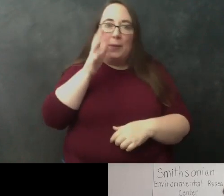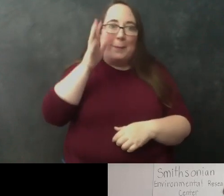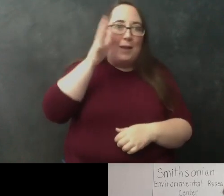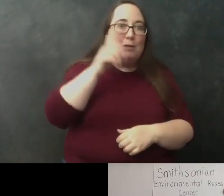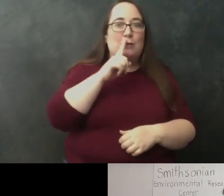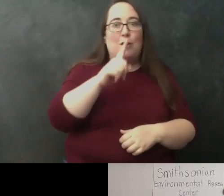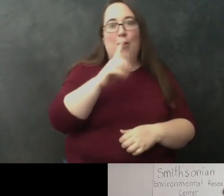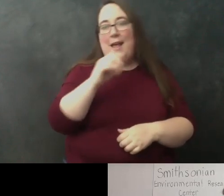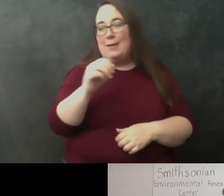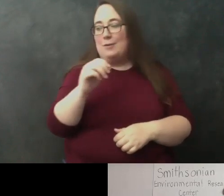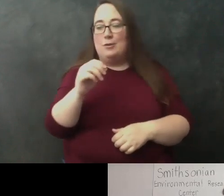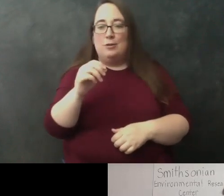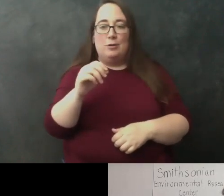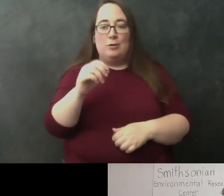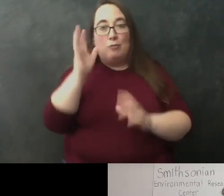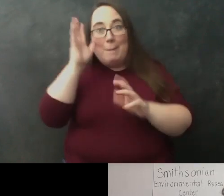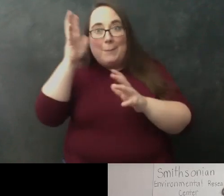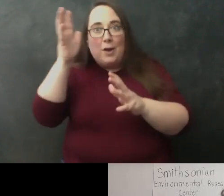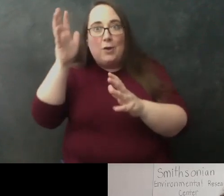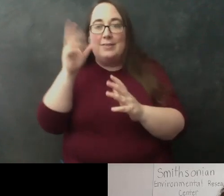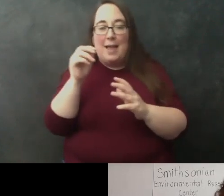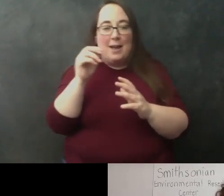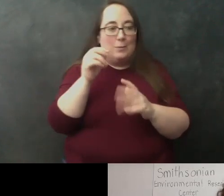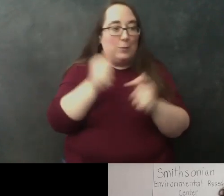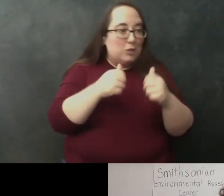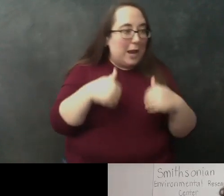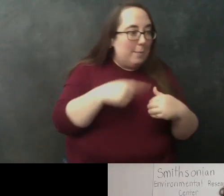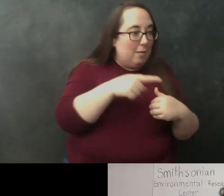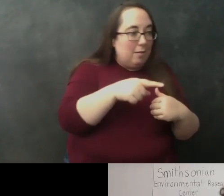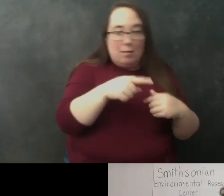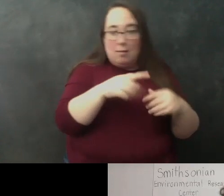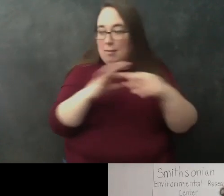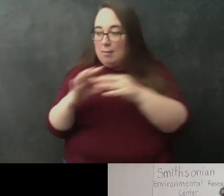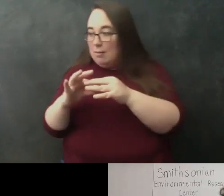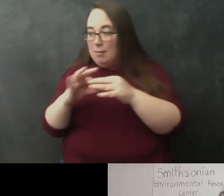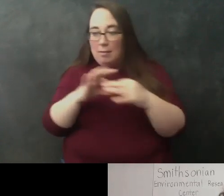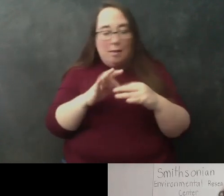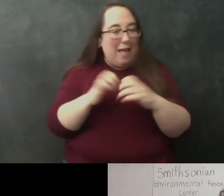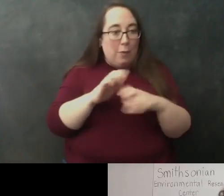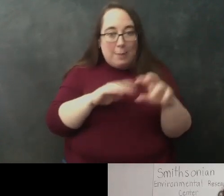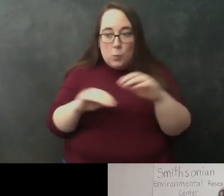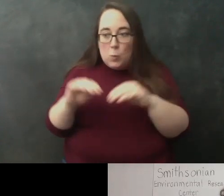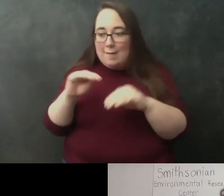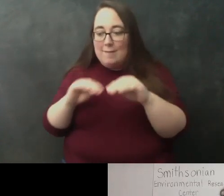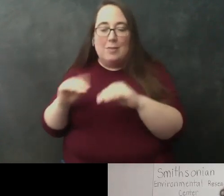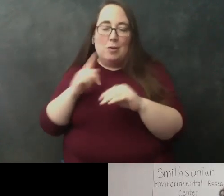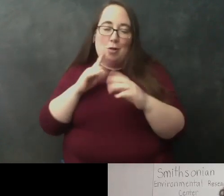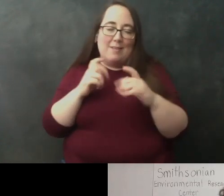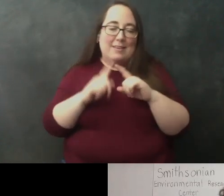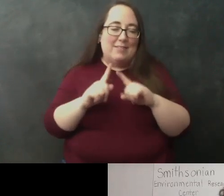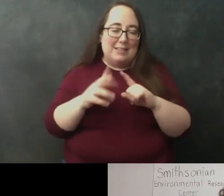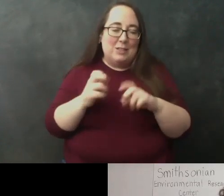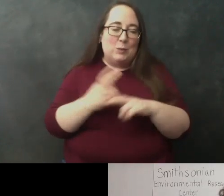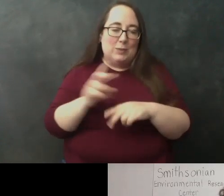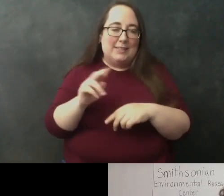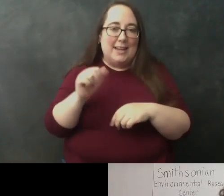grandparents are what other animals they're more closely related to even how they move around the world um there's lots of different things you can use dna